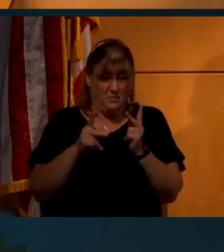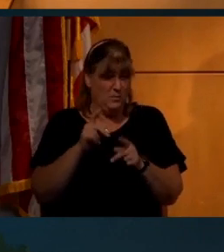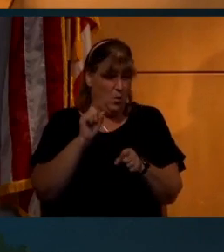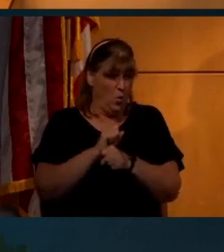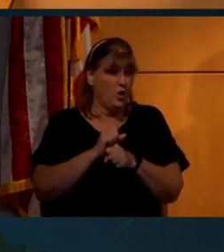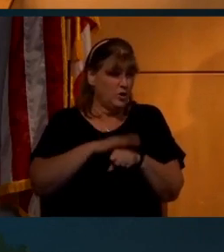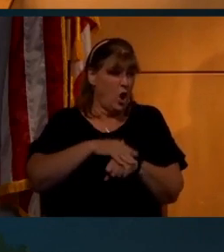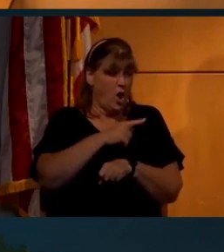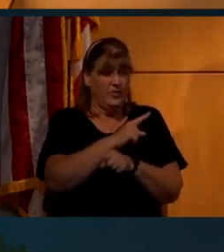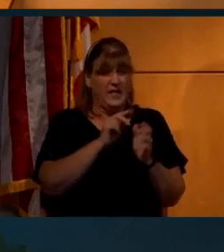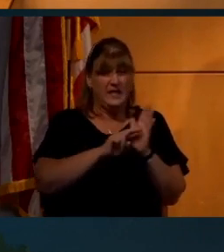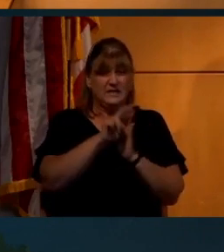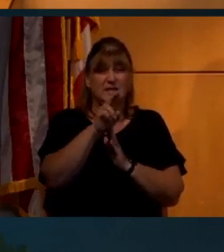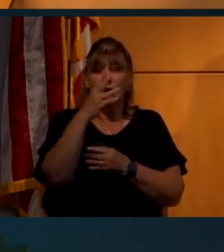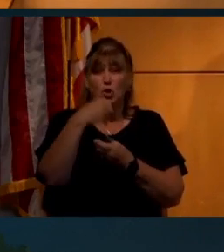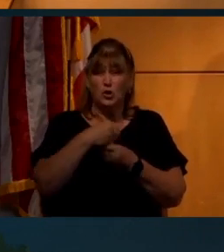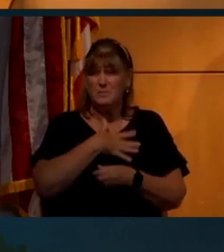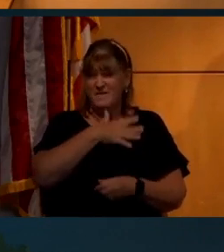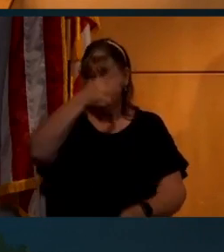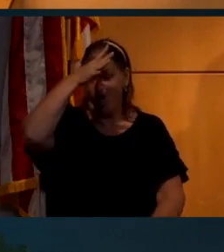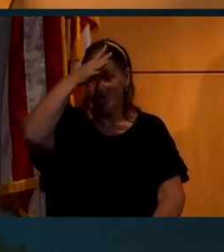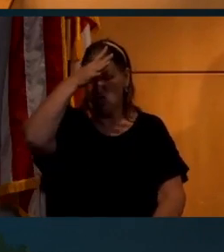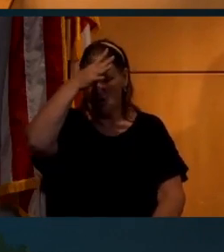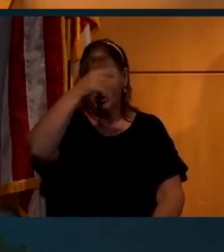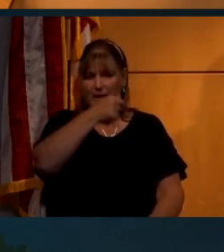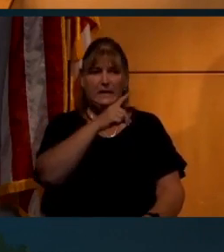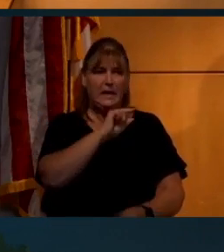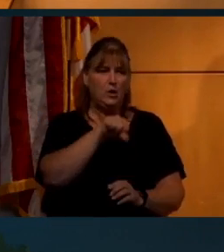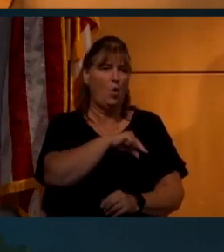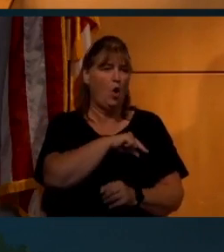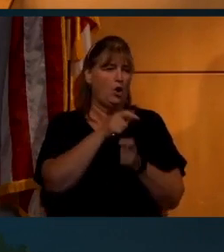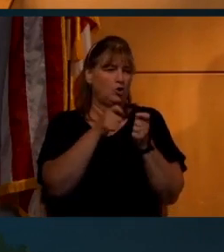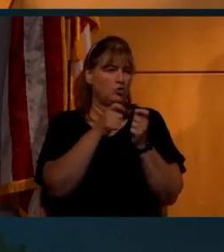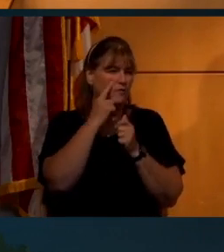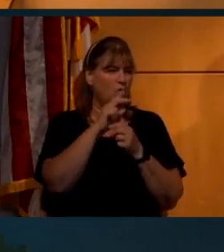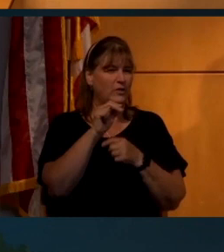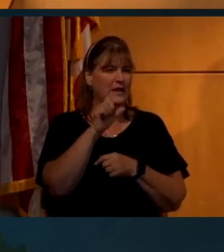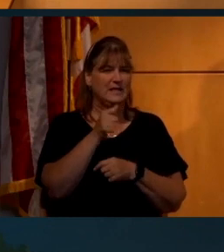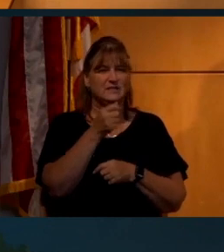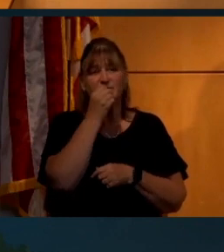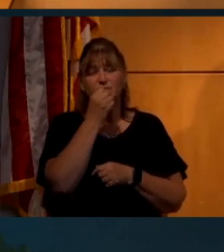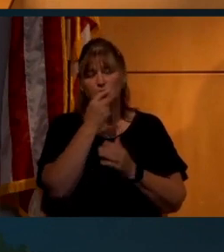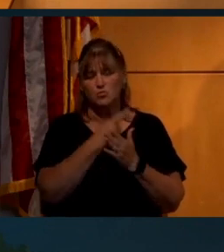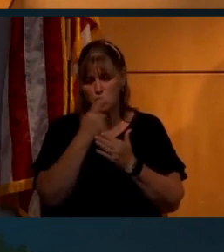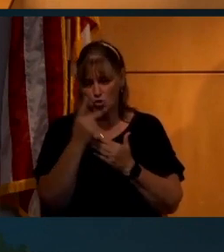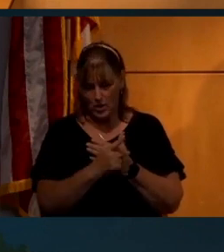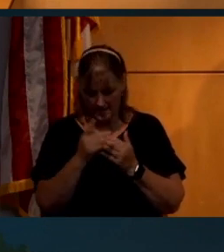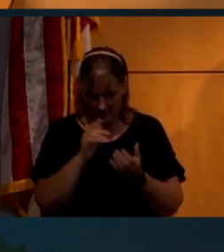worked on these Apollo missions, including my father, who did quality control for the NASA food program.